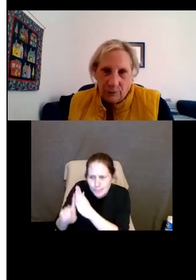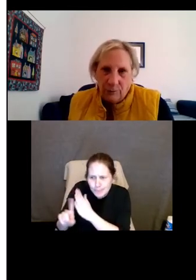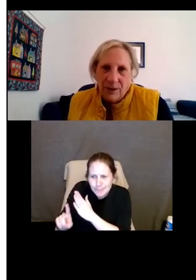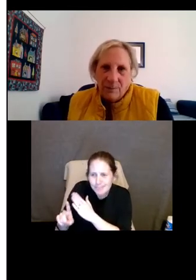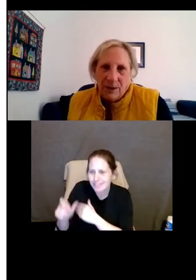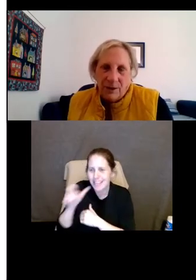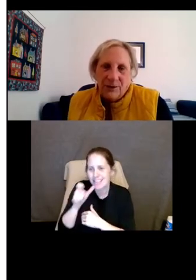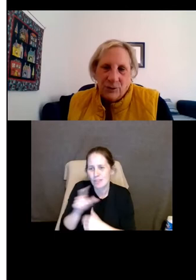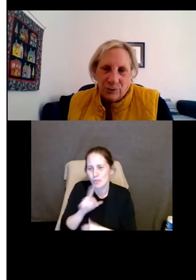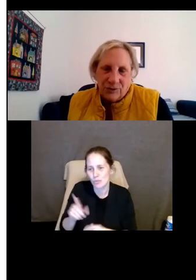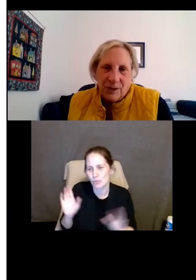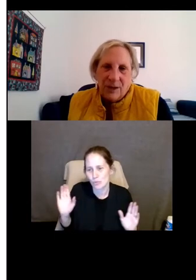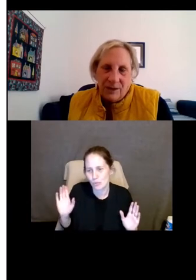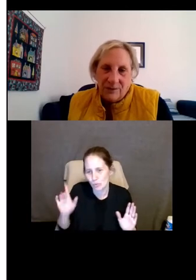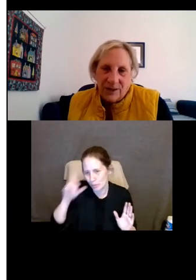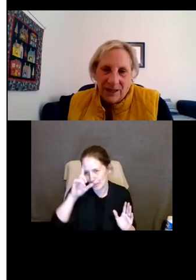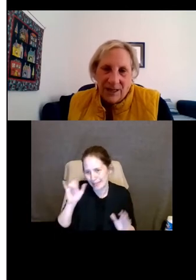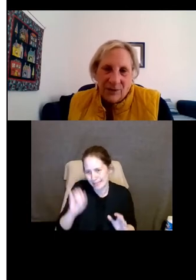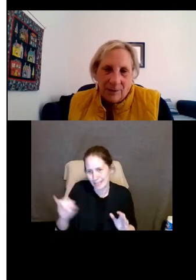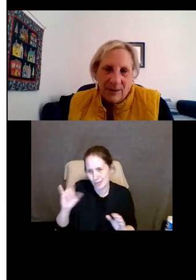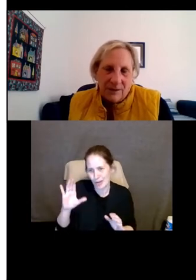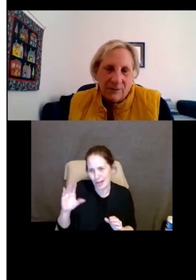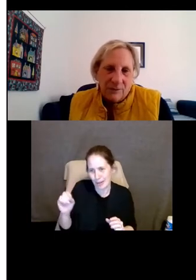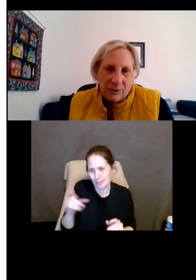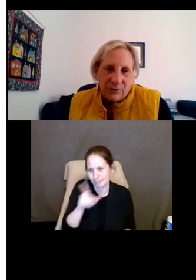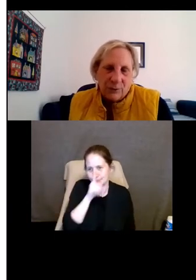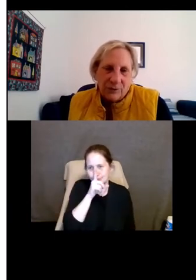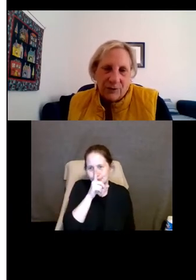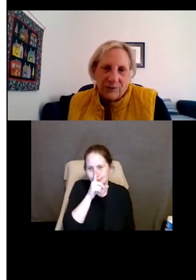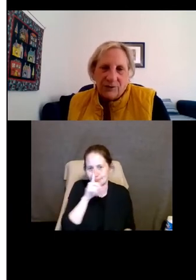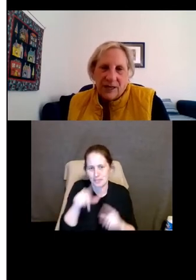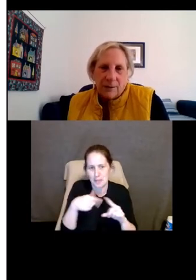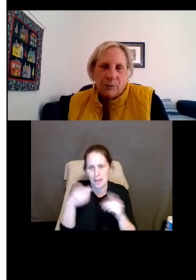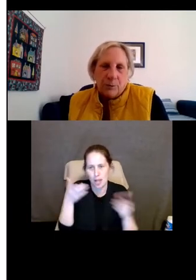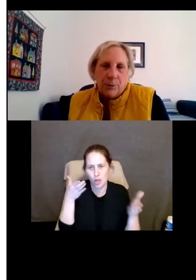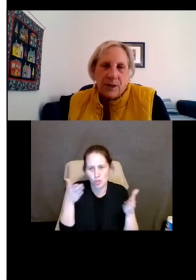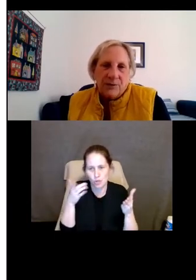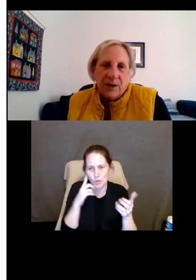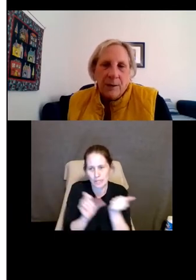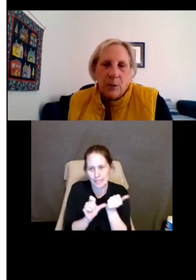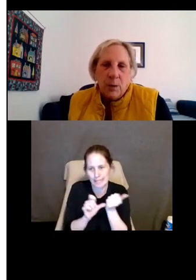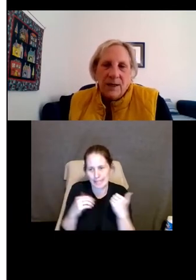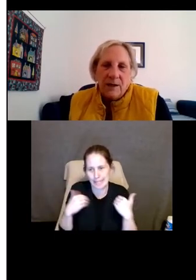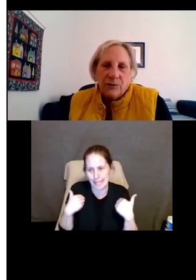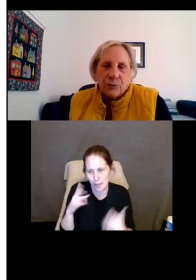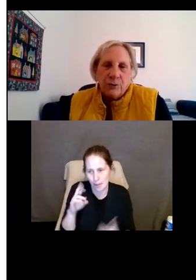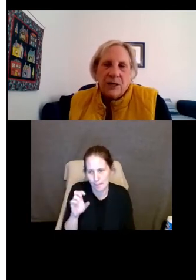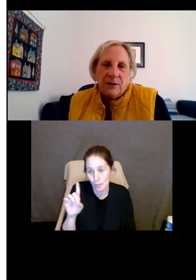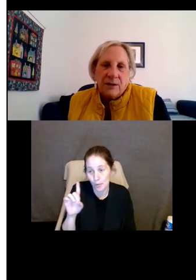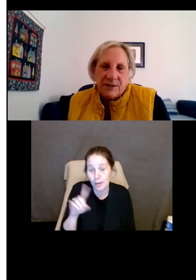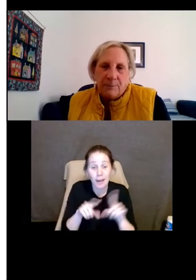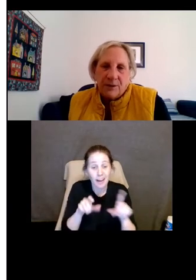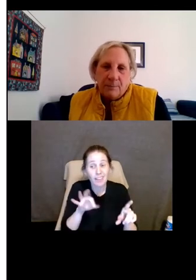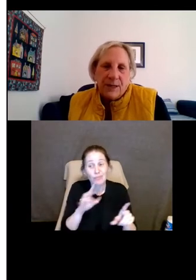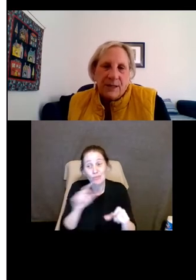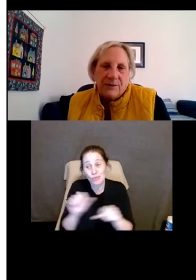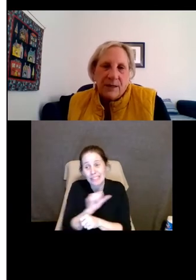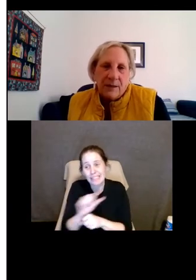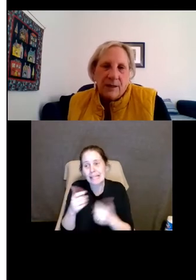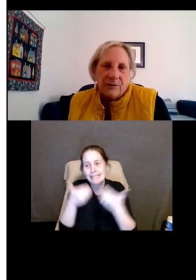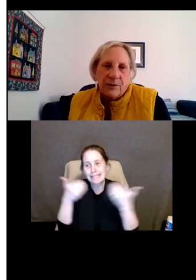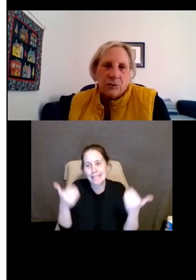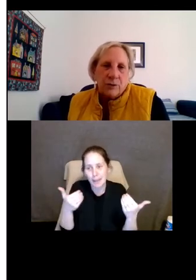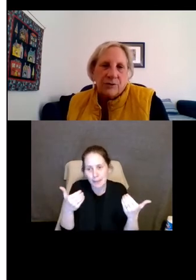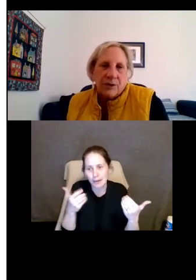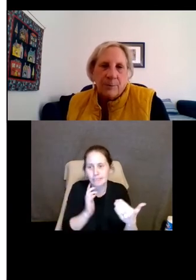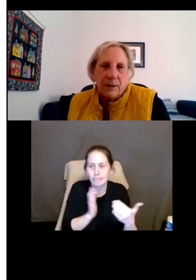is not true because the insurance company doesn't say anything about service or assistance animals or breeds. But when it is true, then a separate complaint